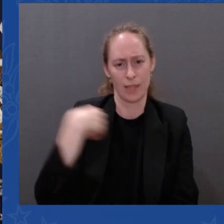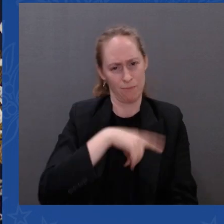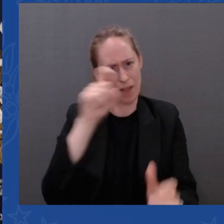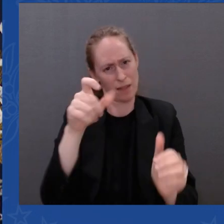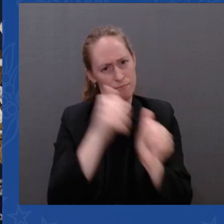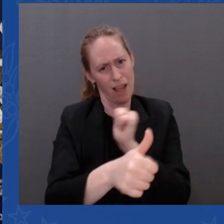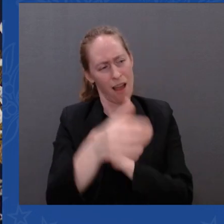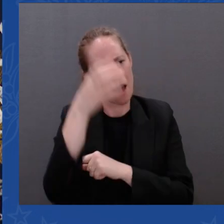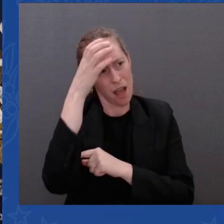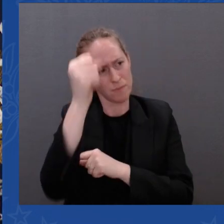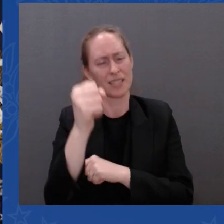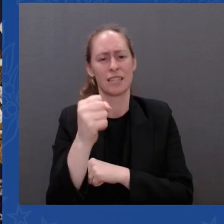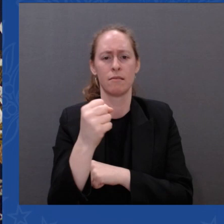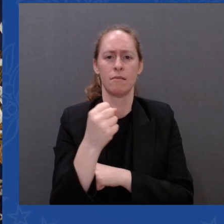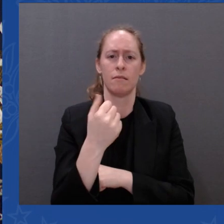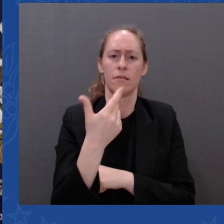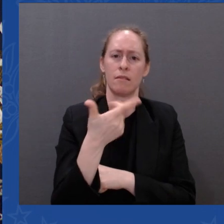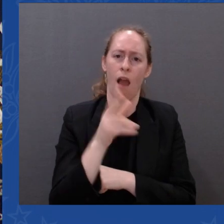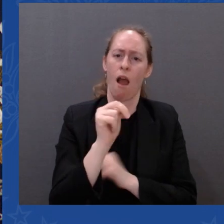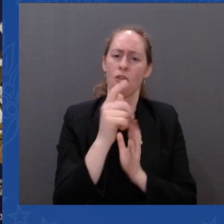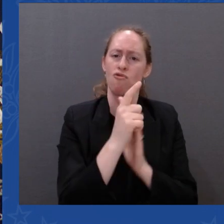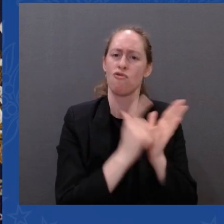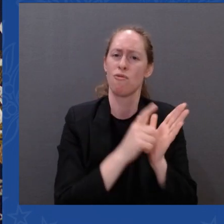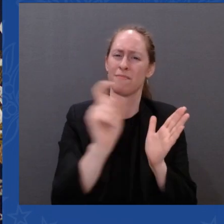with Asian leaders.